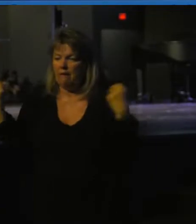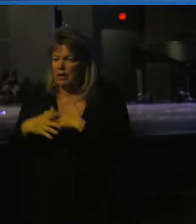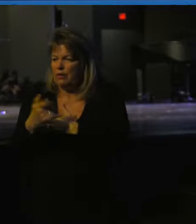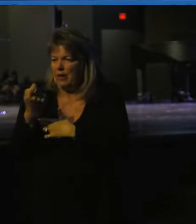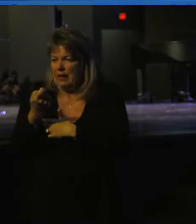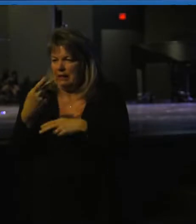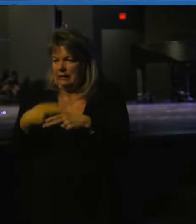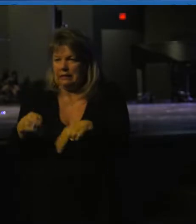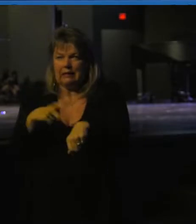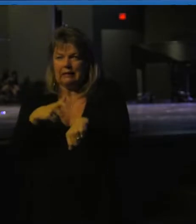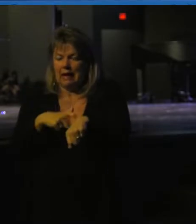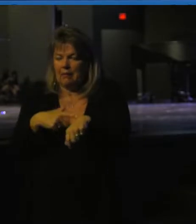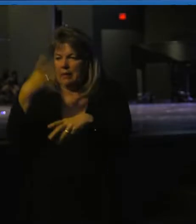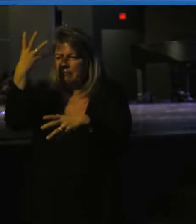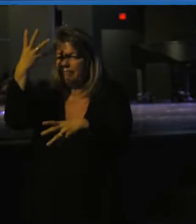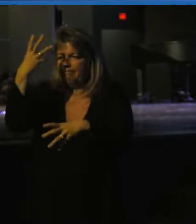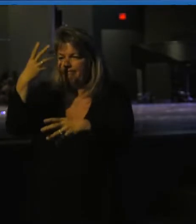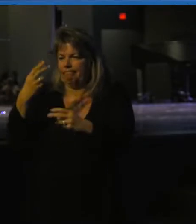and then vanishes.